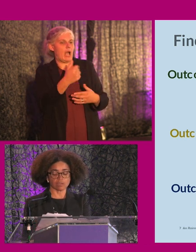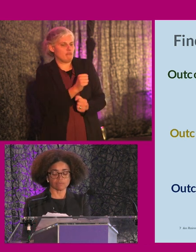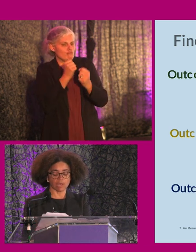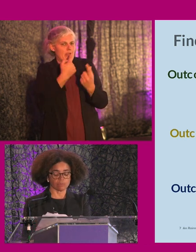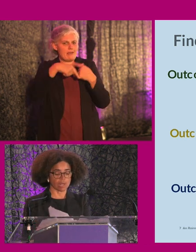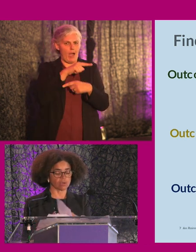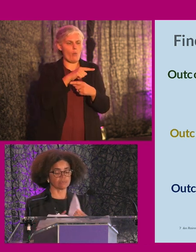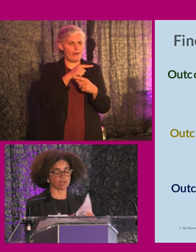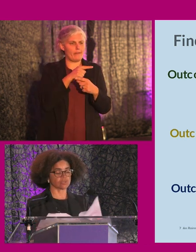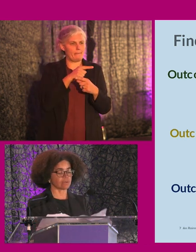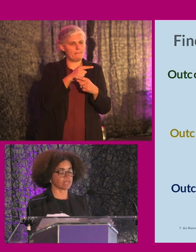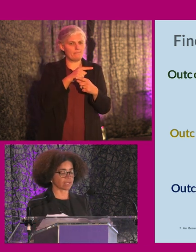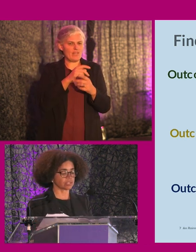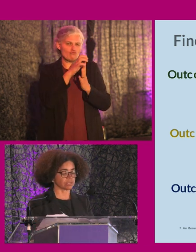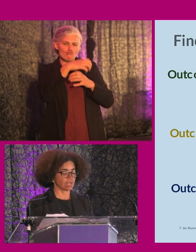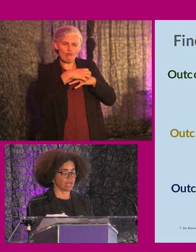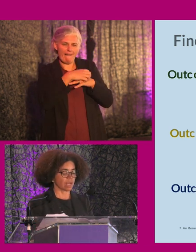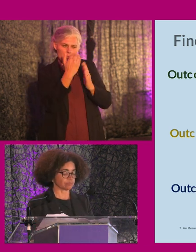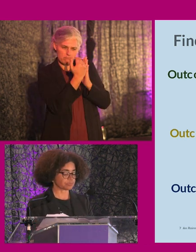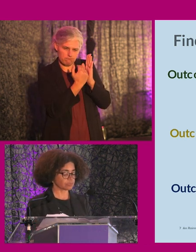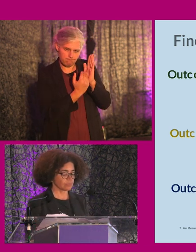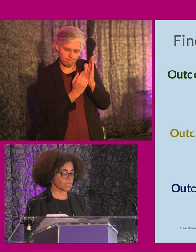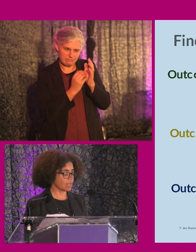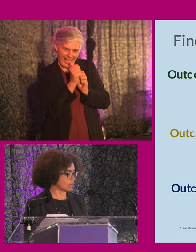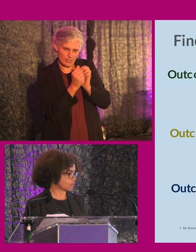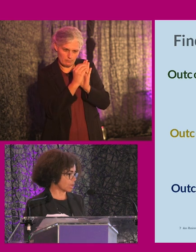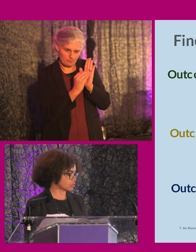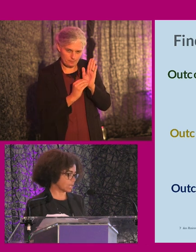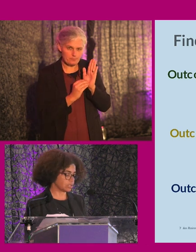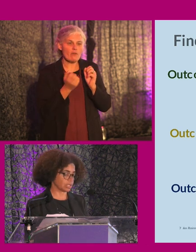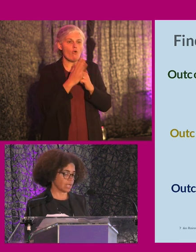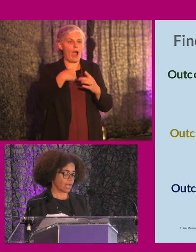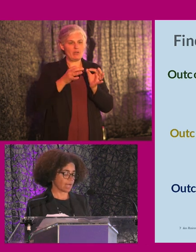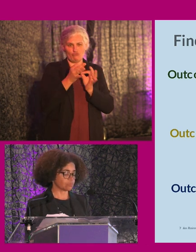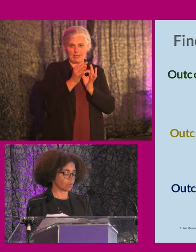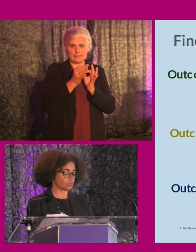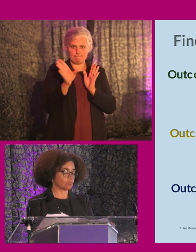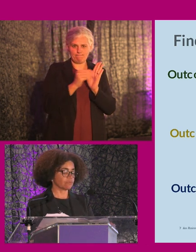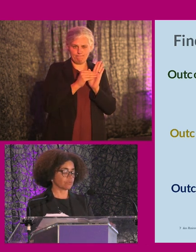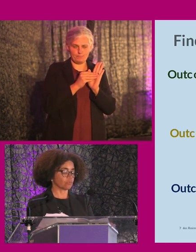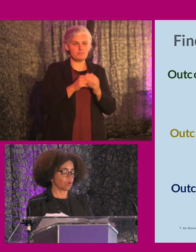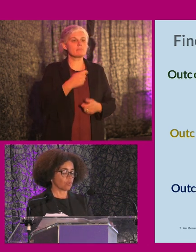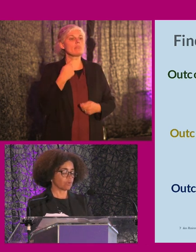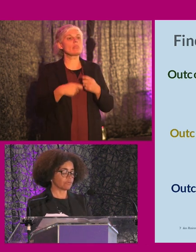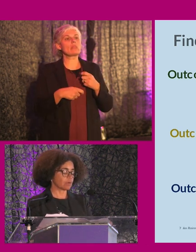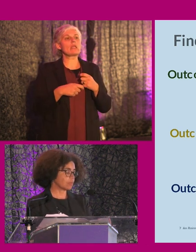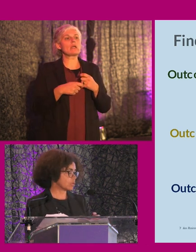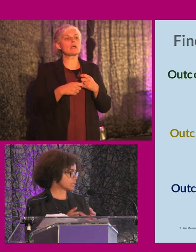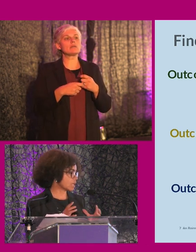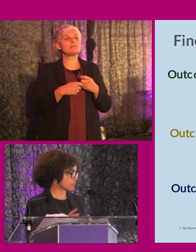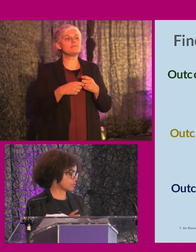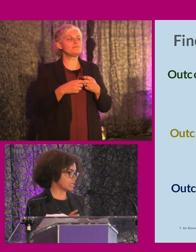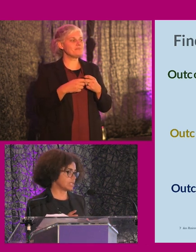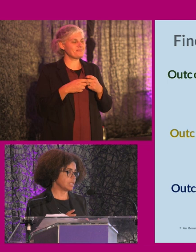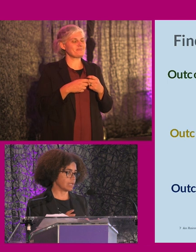strengthen a lot of our, a lot of our draft actions, um, for our strategy. And what, what we've, what we've come up with